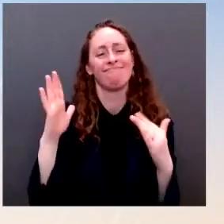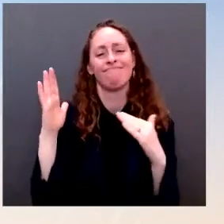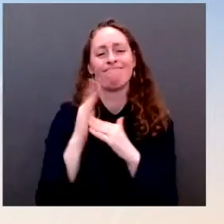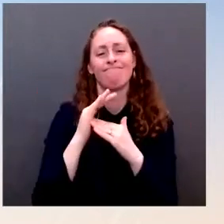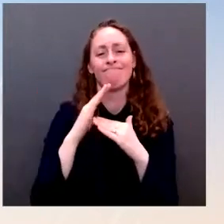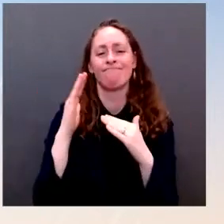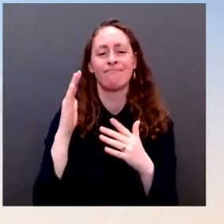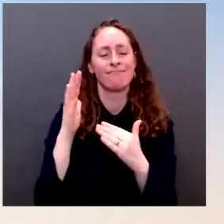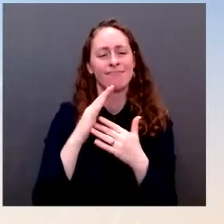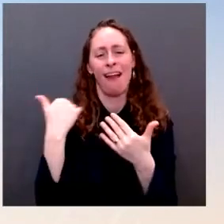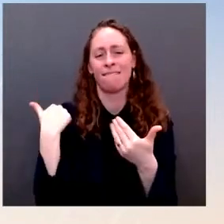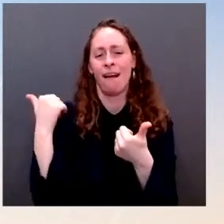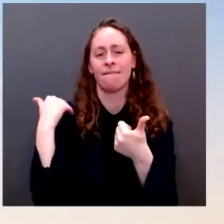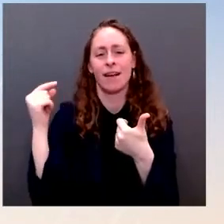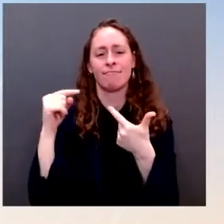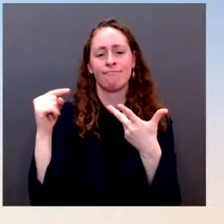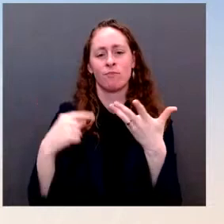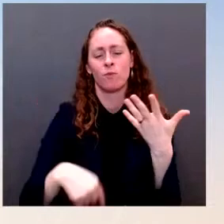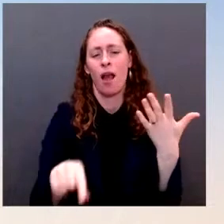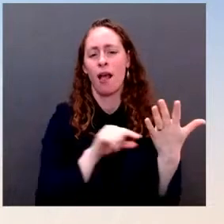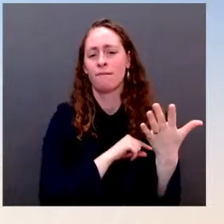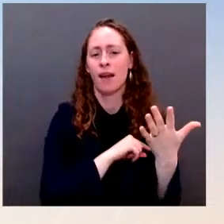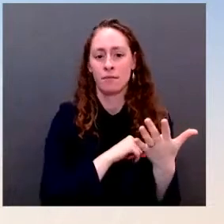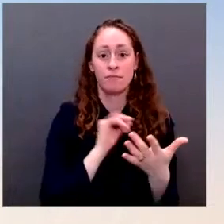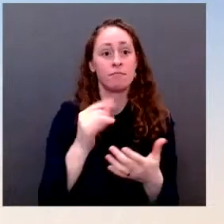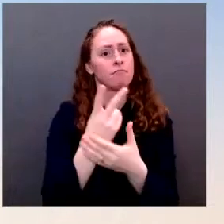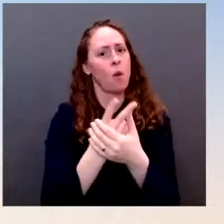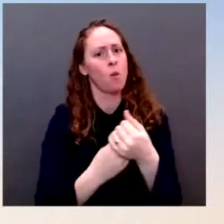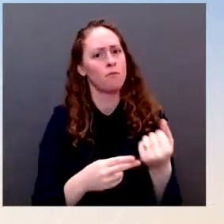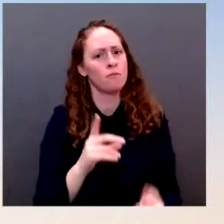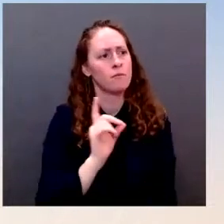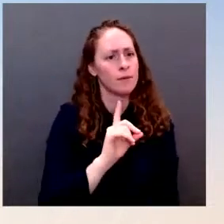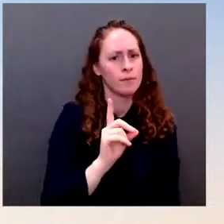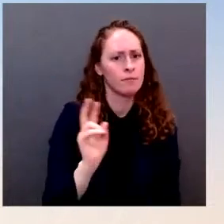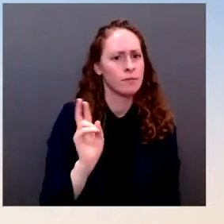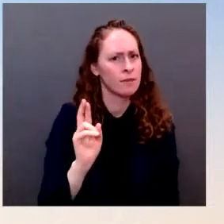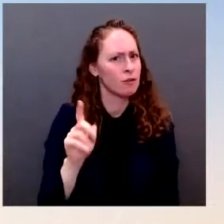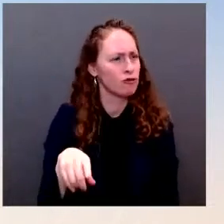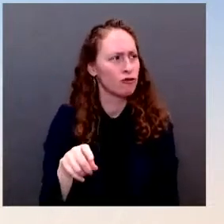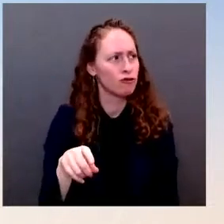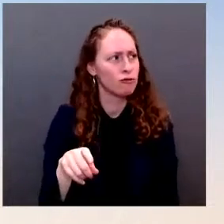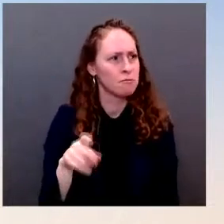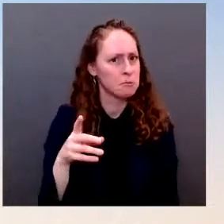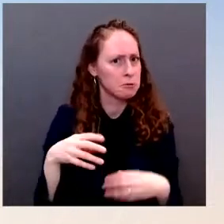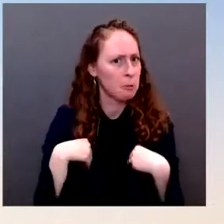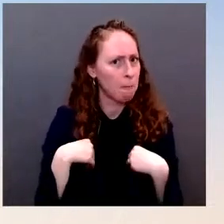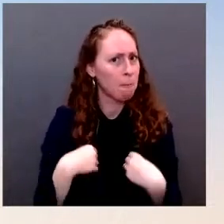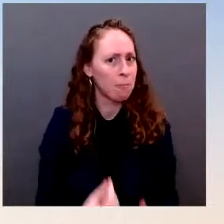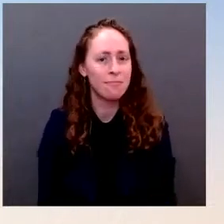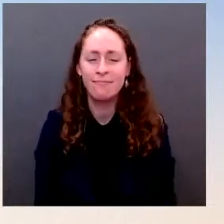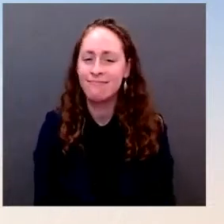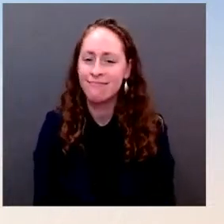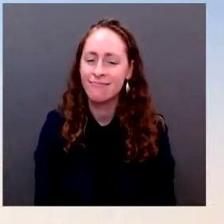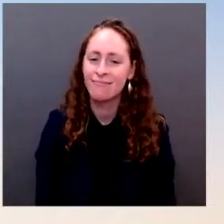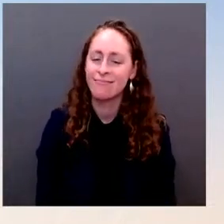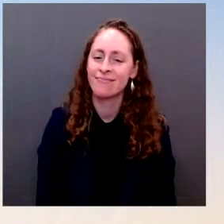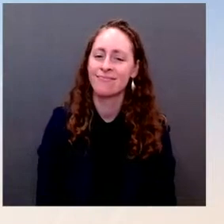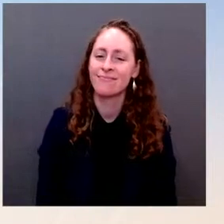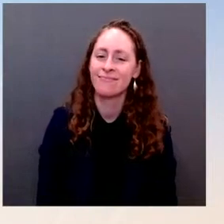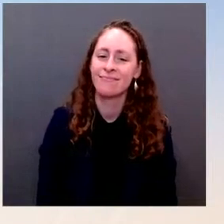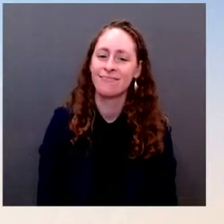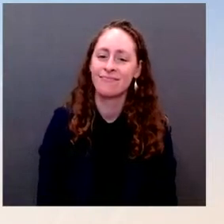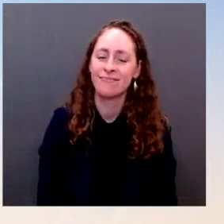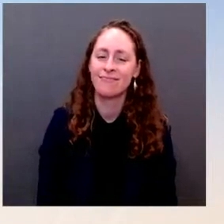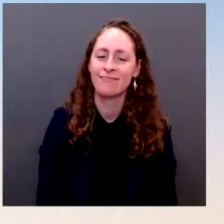then just a couple things on COVID. We've hit the 900,000 death mark, or we're quickly going to